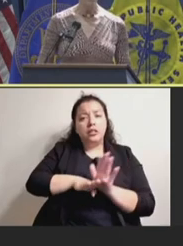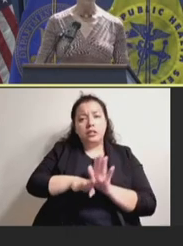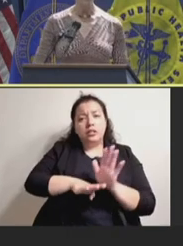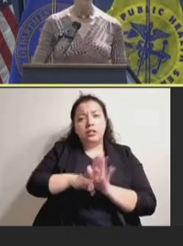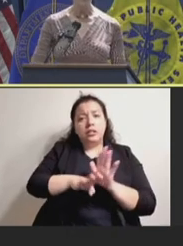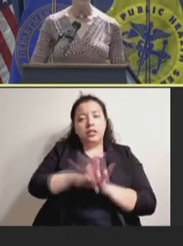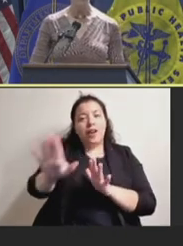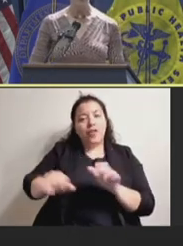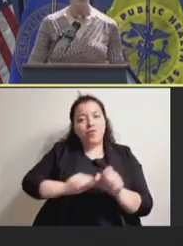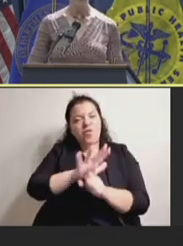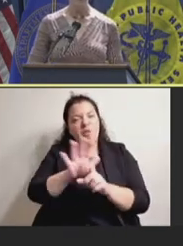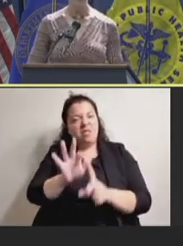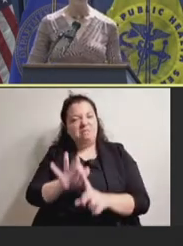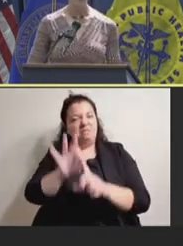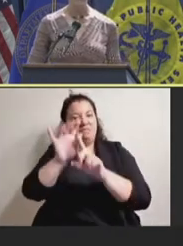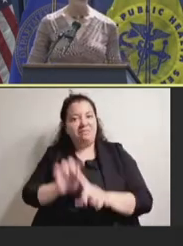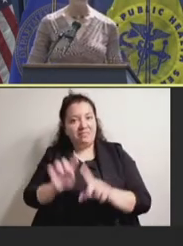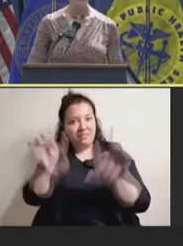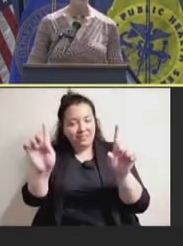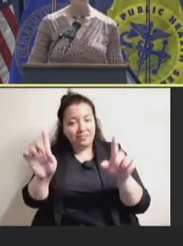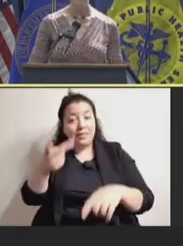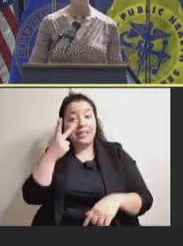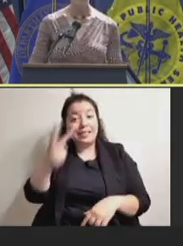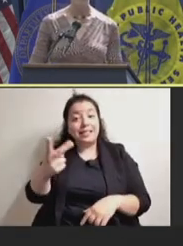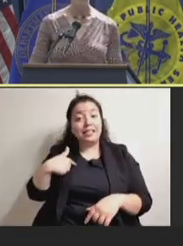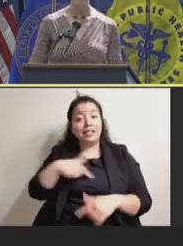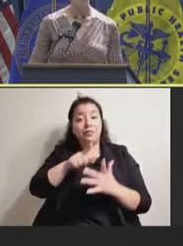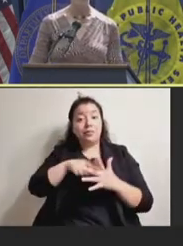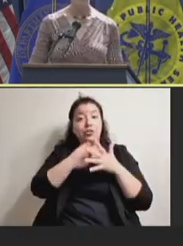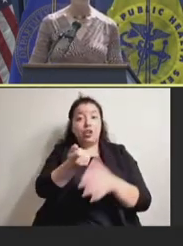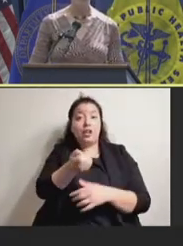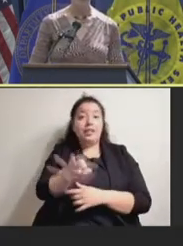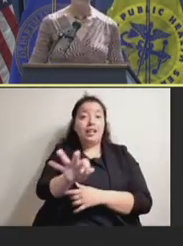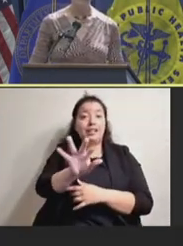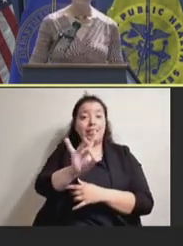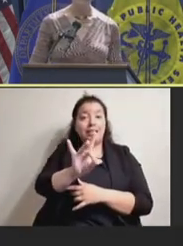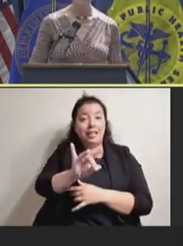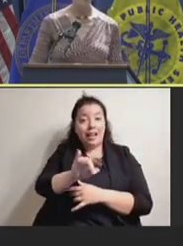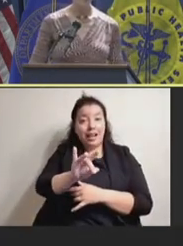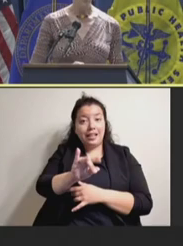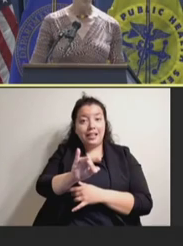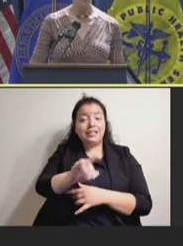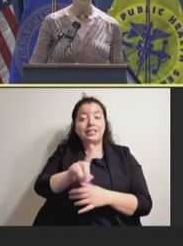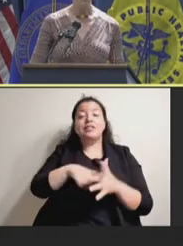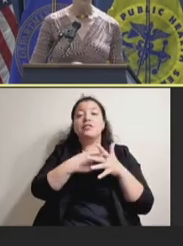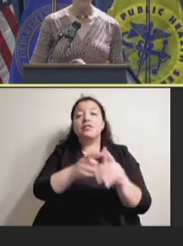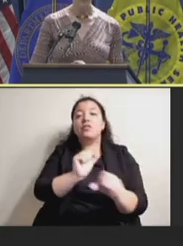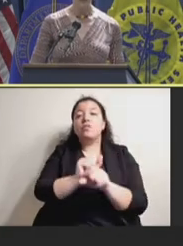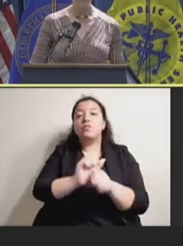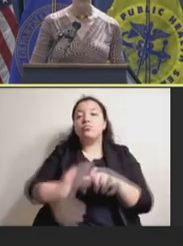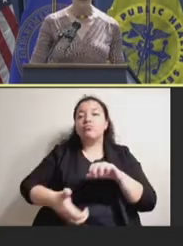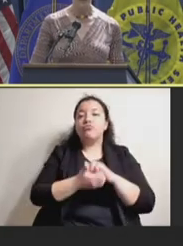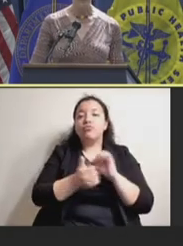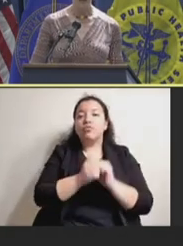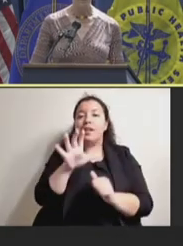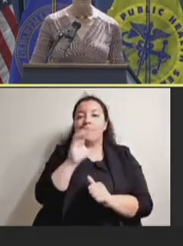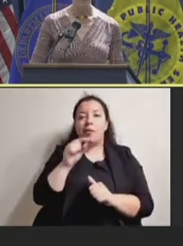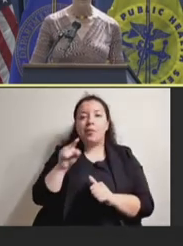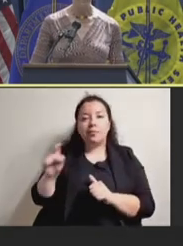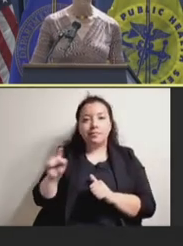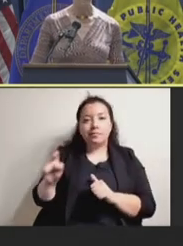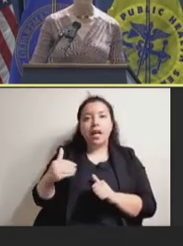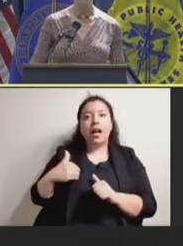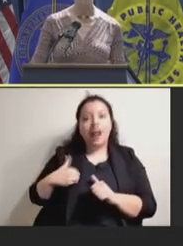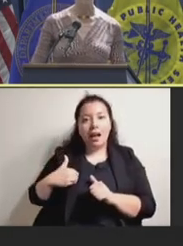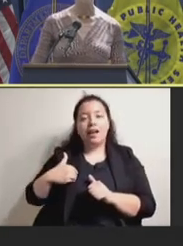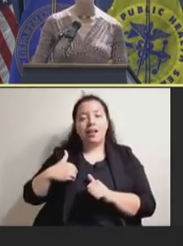So, you see that we started in the early 1980s, having conversations with an organization or a company that had a time temperature